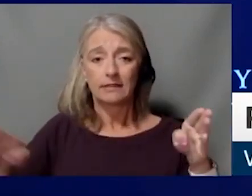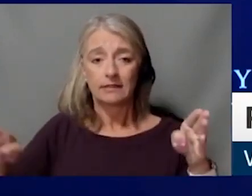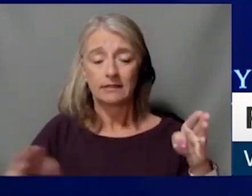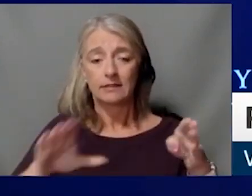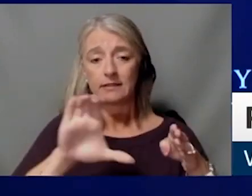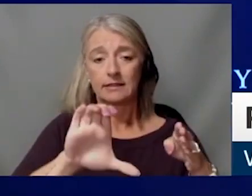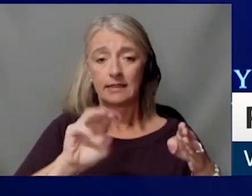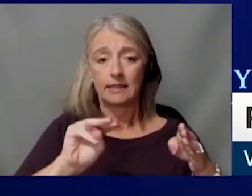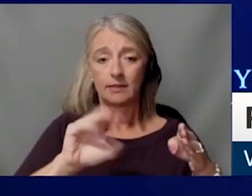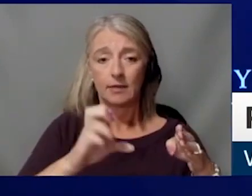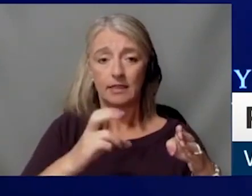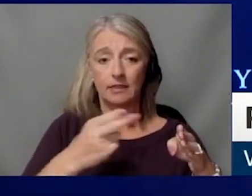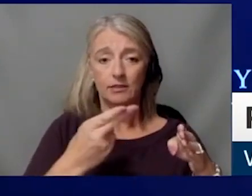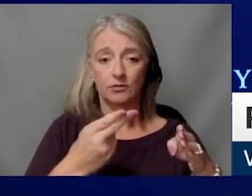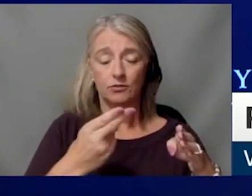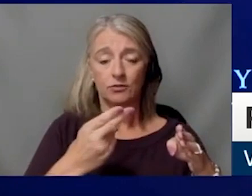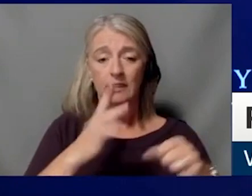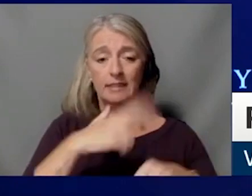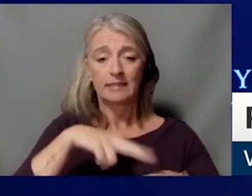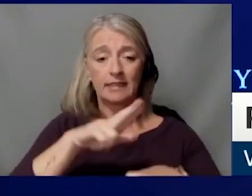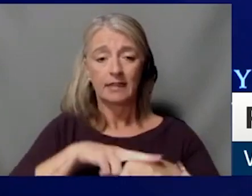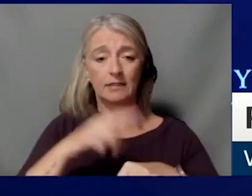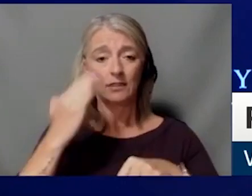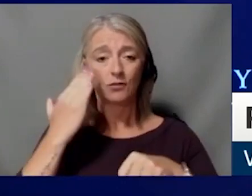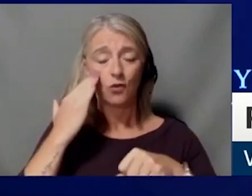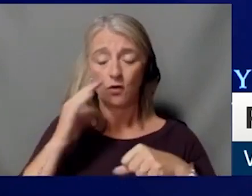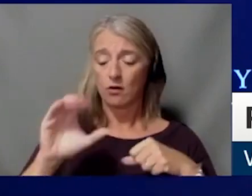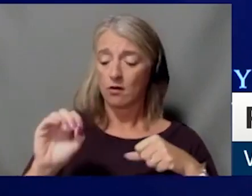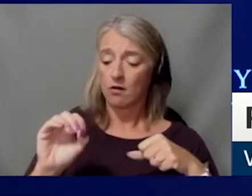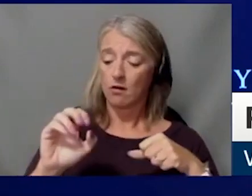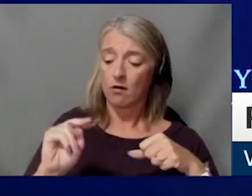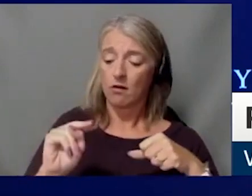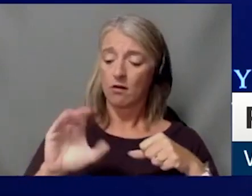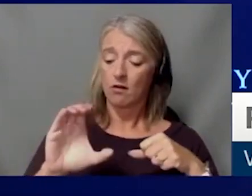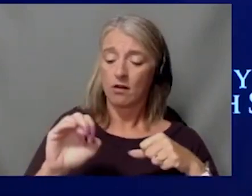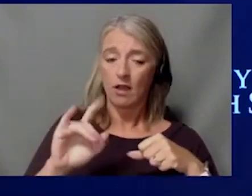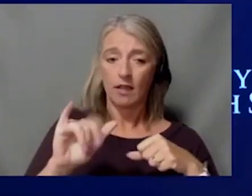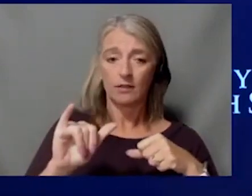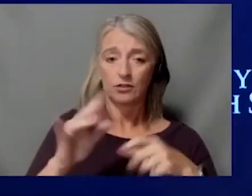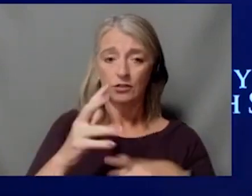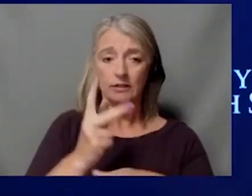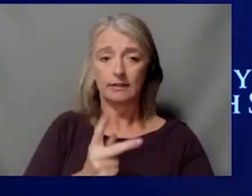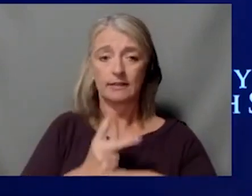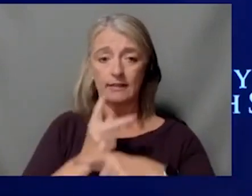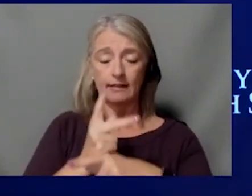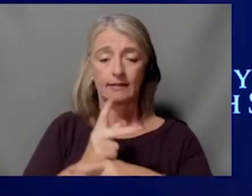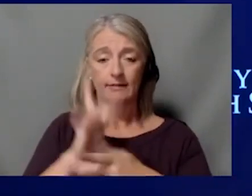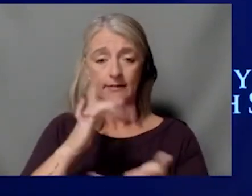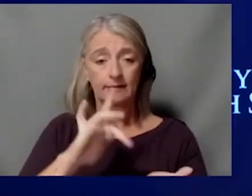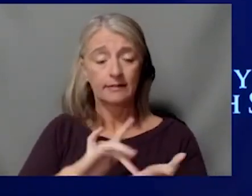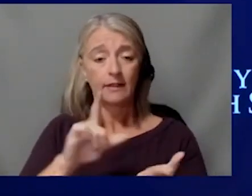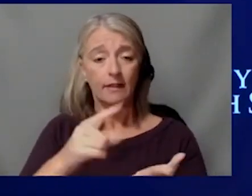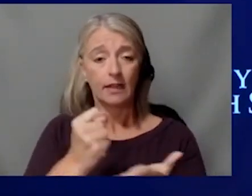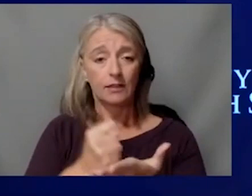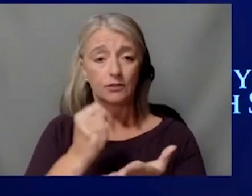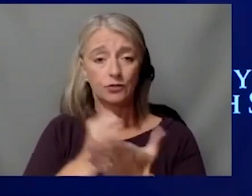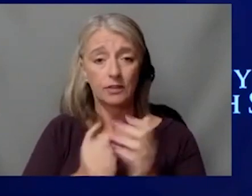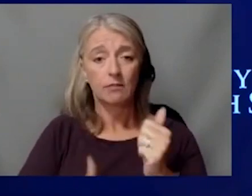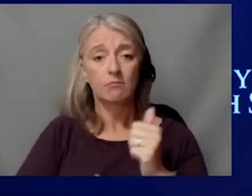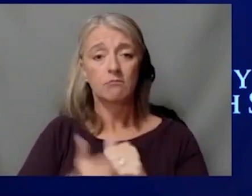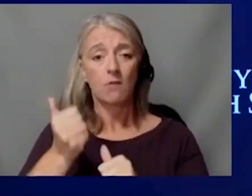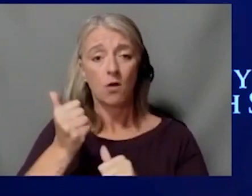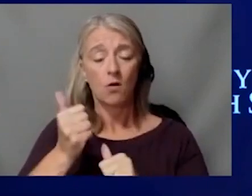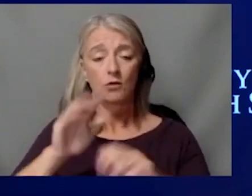oncology care center. And, you know, they treat the majority of pediatric cancer